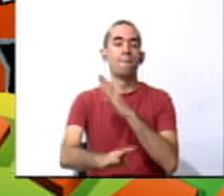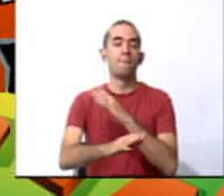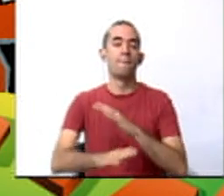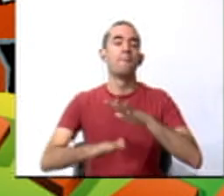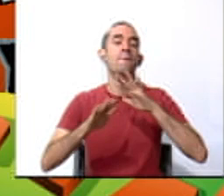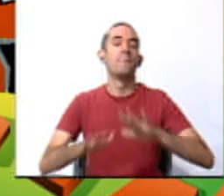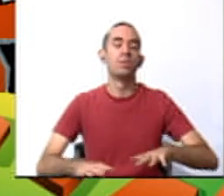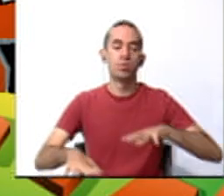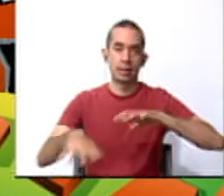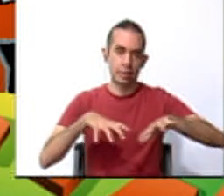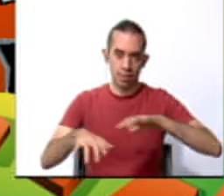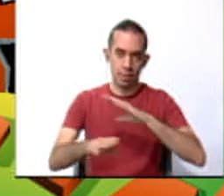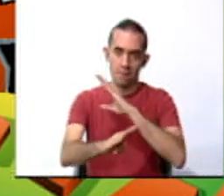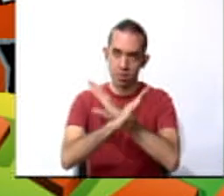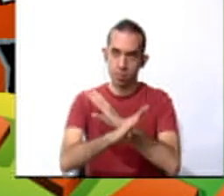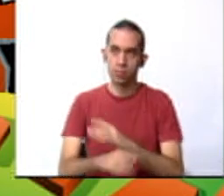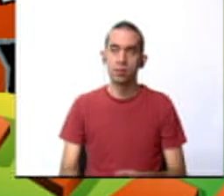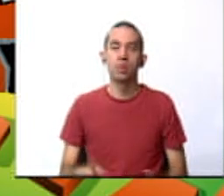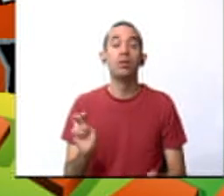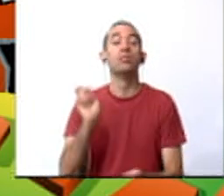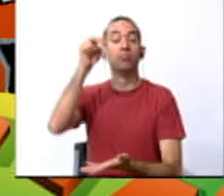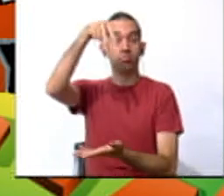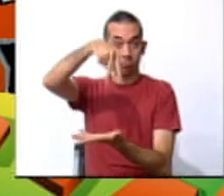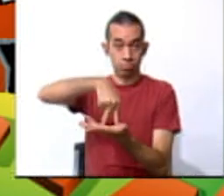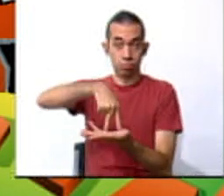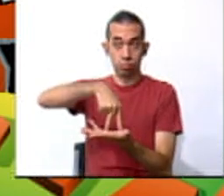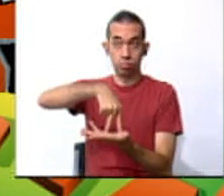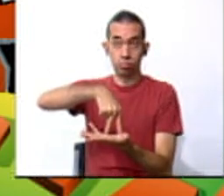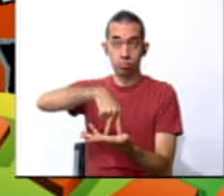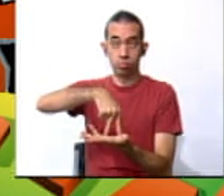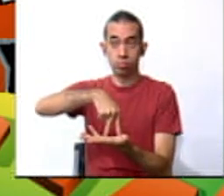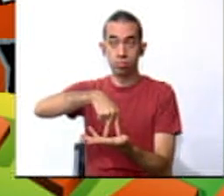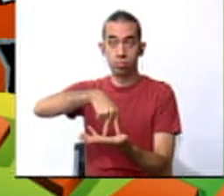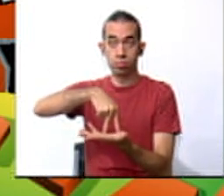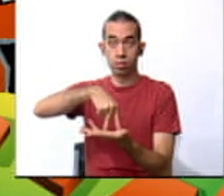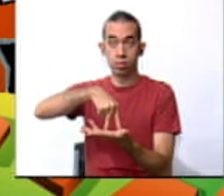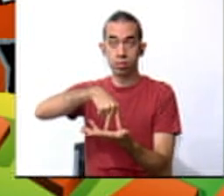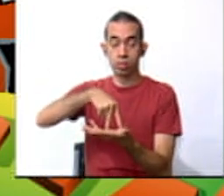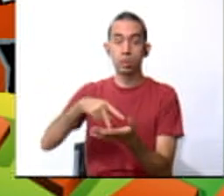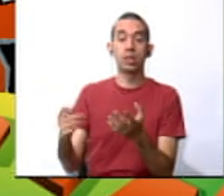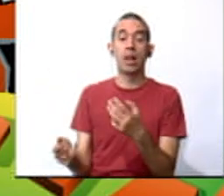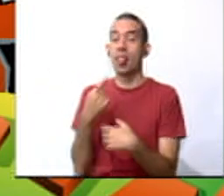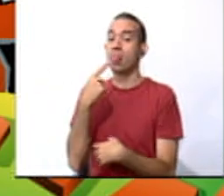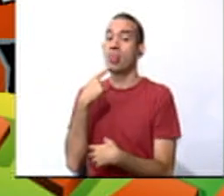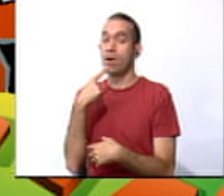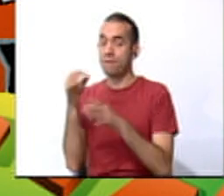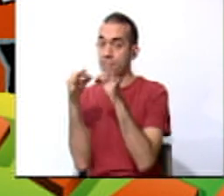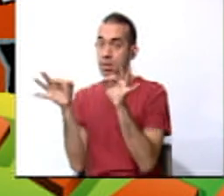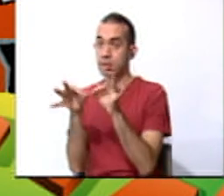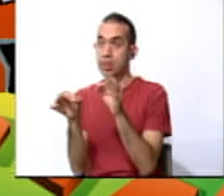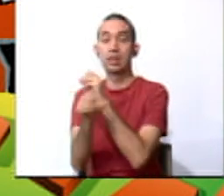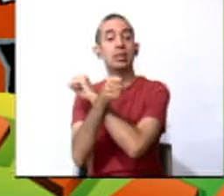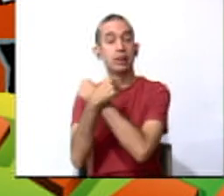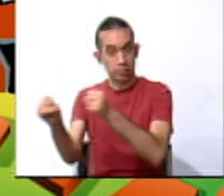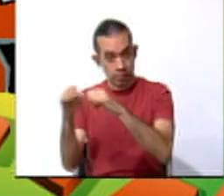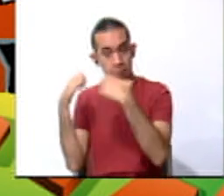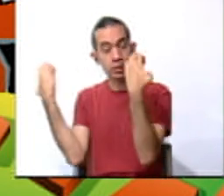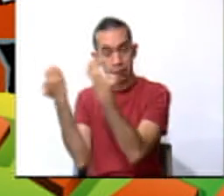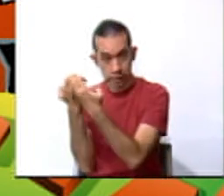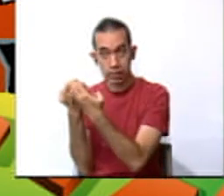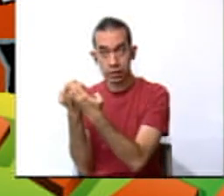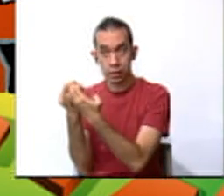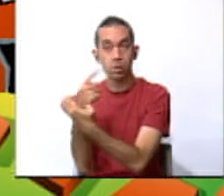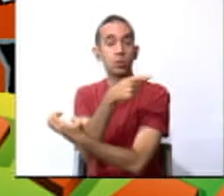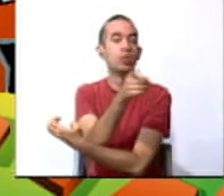home. Now I want you to please stand up. When I say rescue team, like this rescue team,